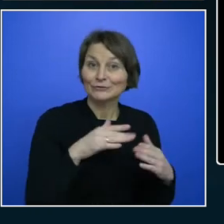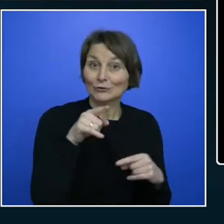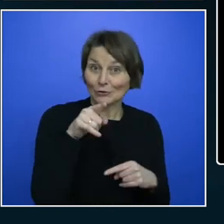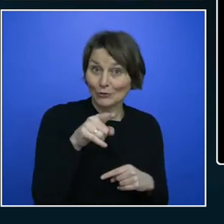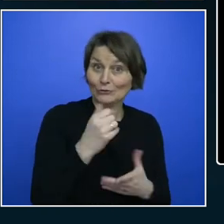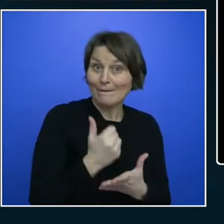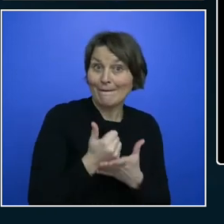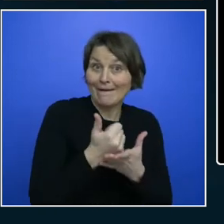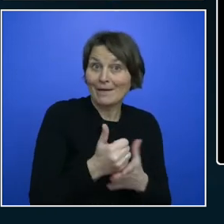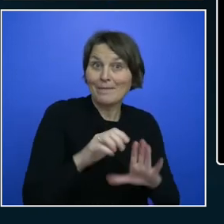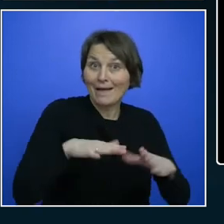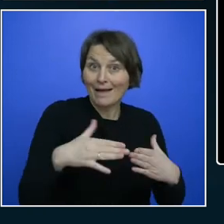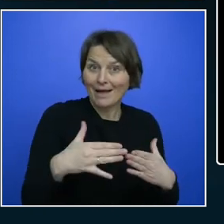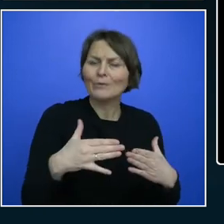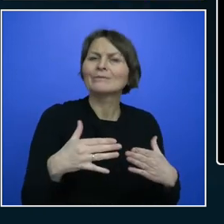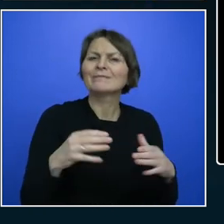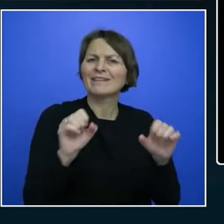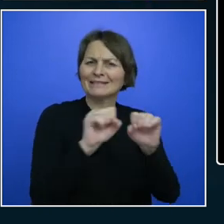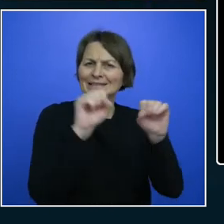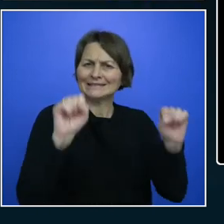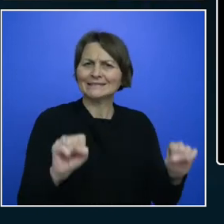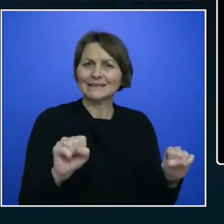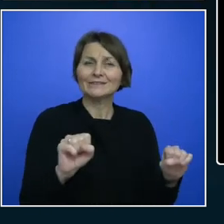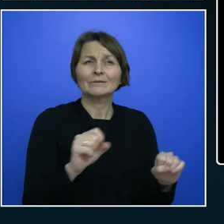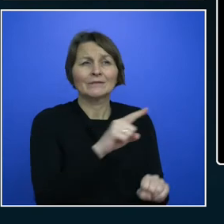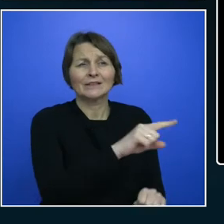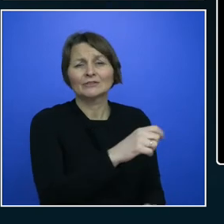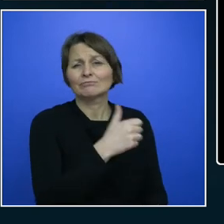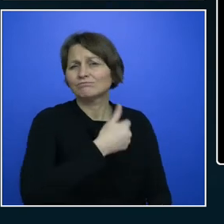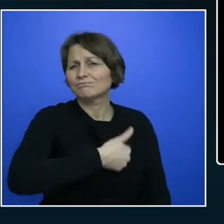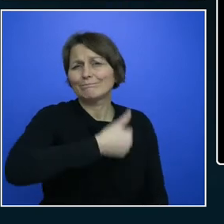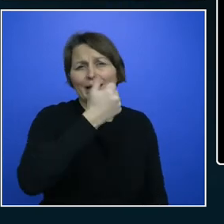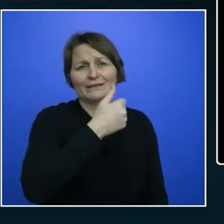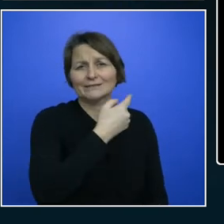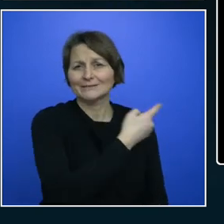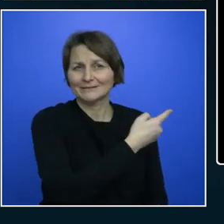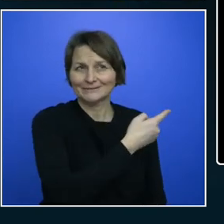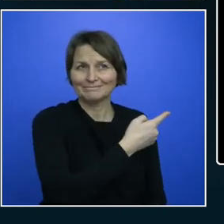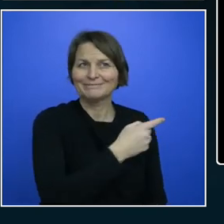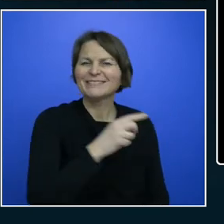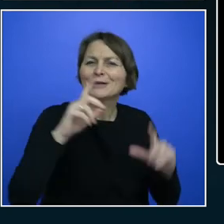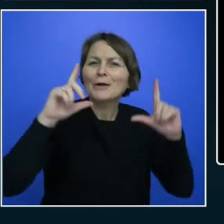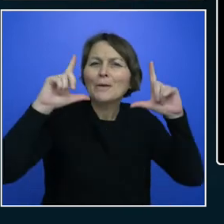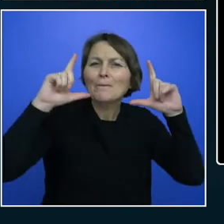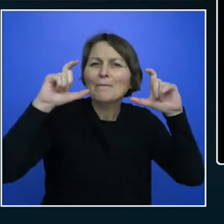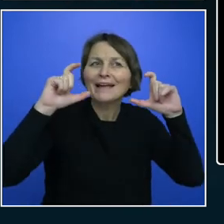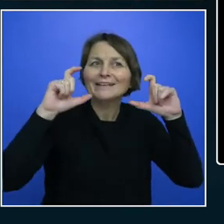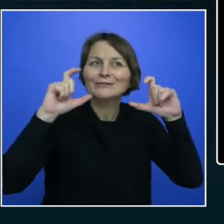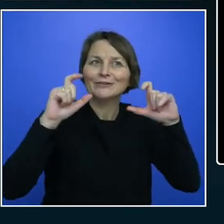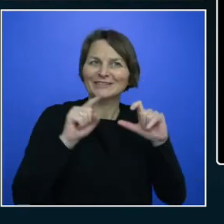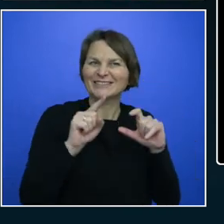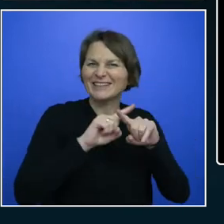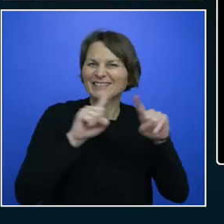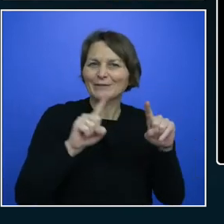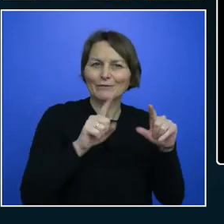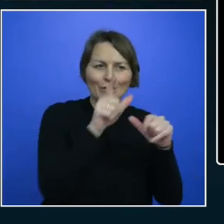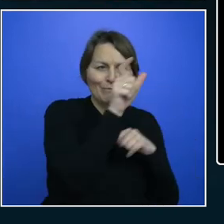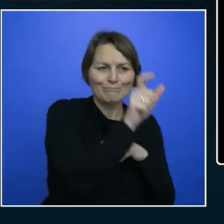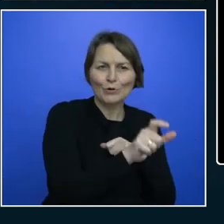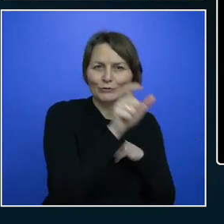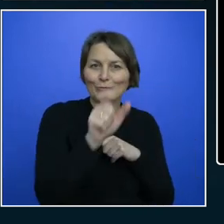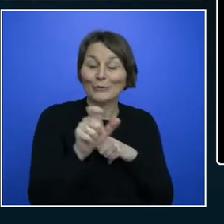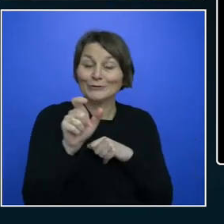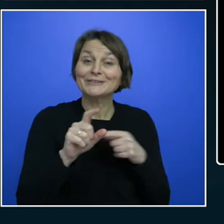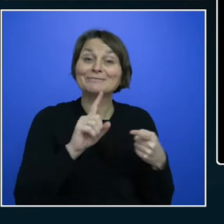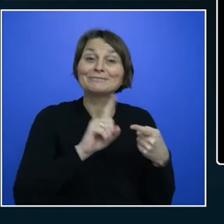become more accessible. My favorite is computer vision. So here's a picture of three individuals, Satya, Bill Gates, and